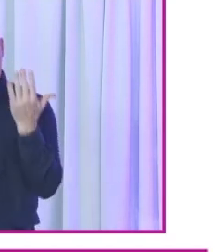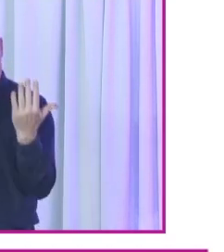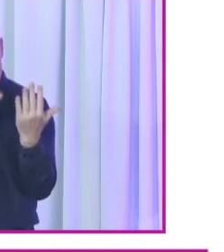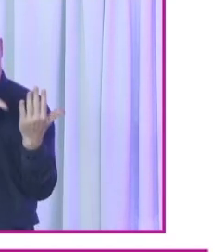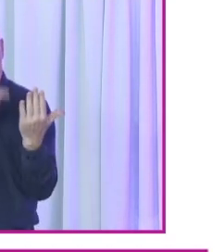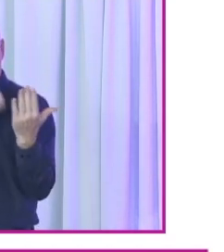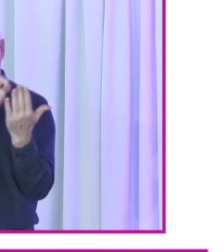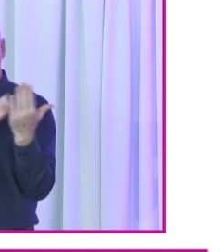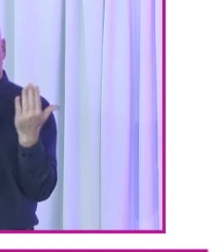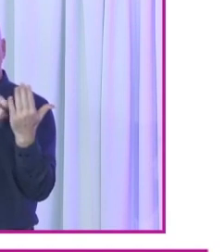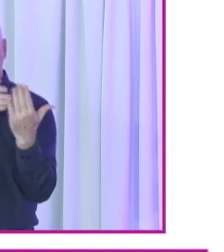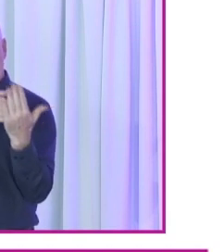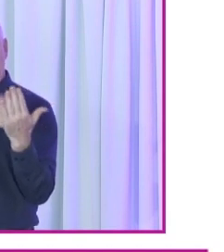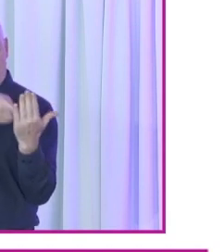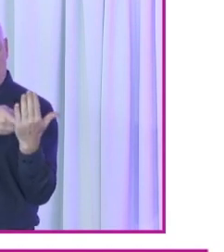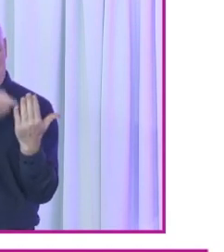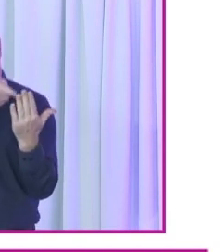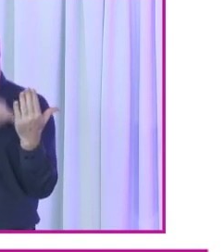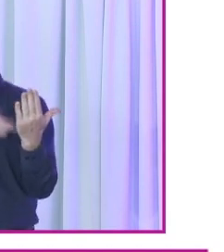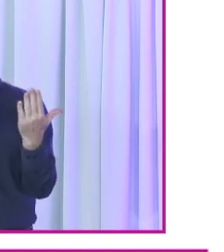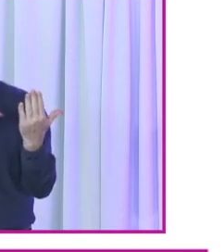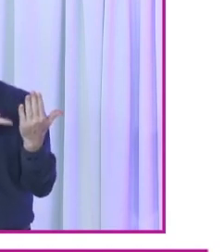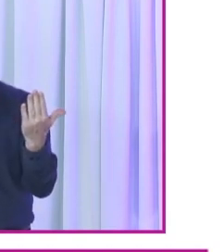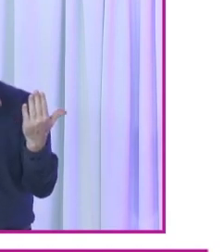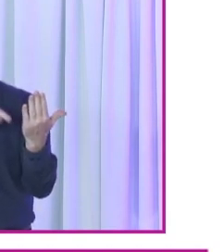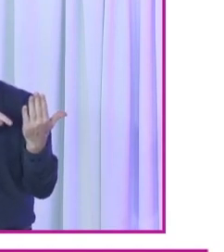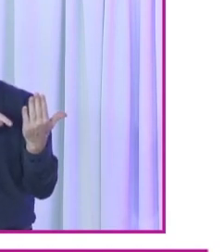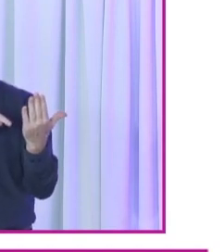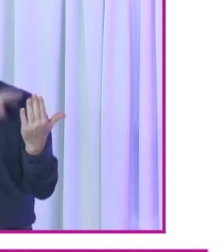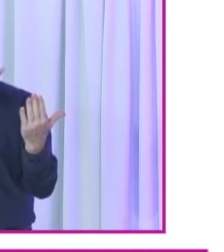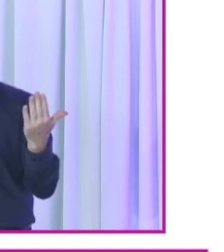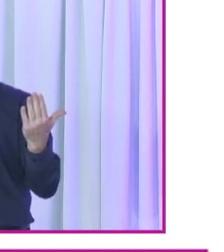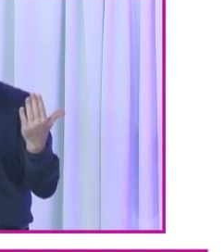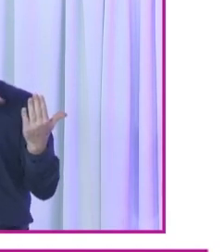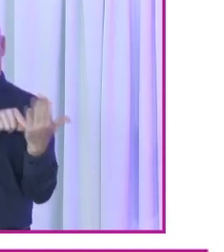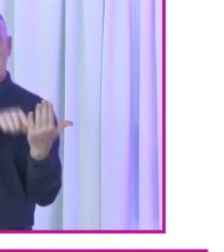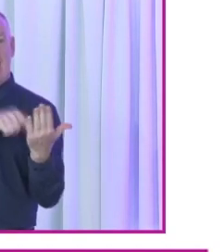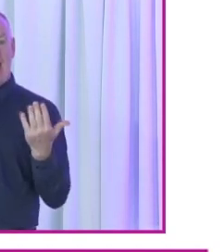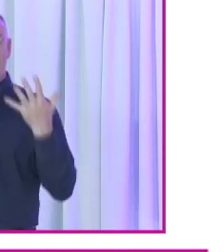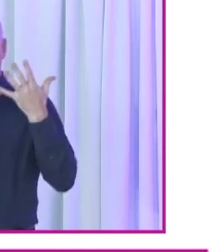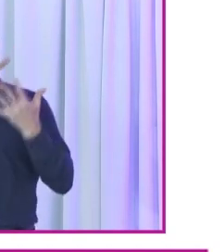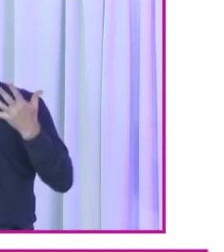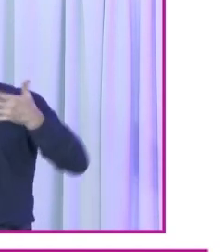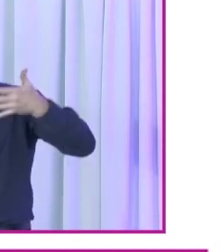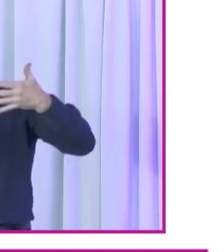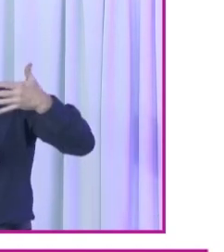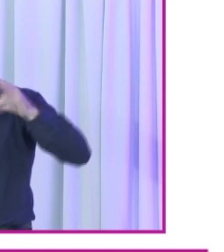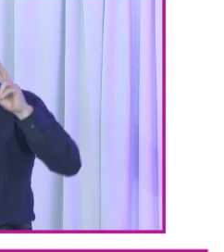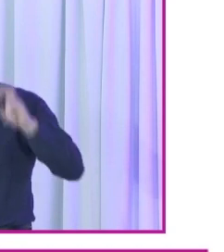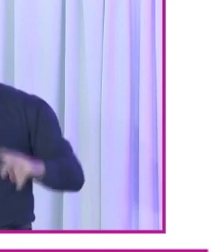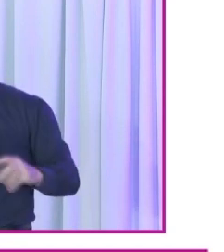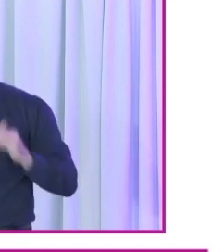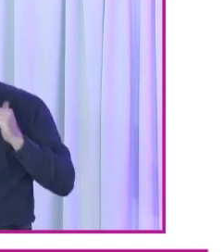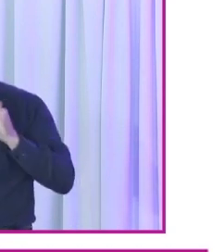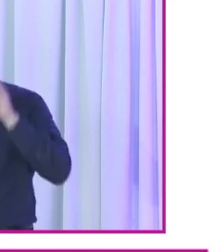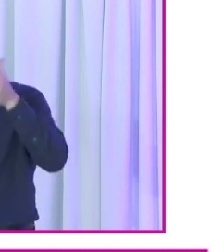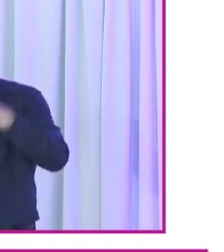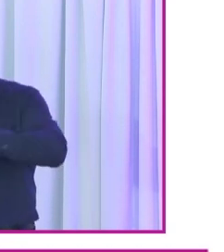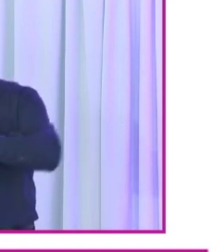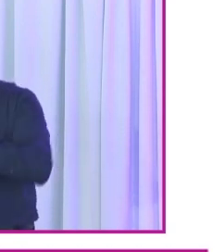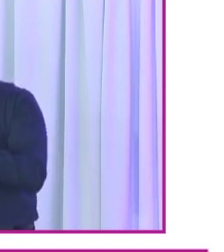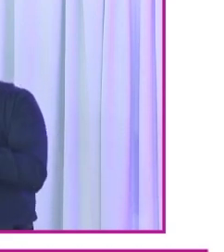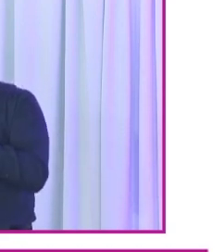exists around voter barriers, and the questions were framed around that. There were 10 questions, mostly focusing on